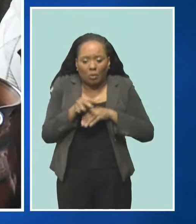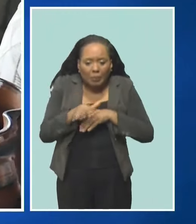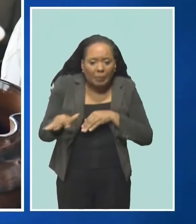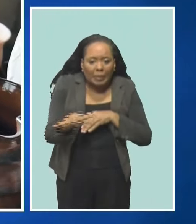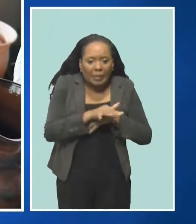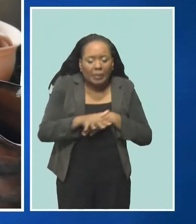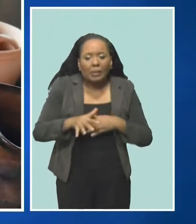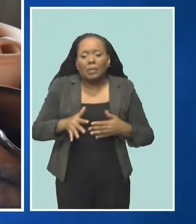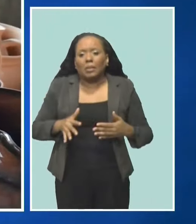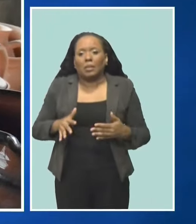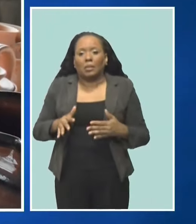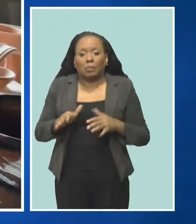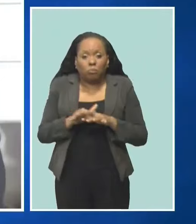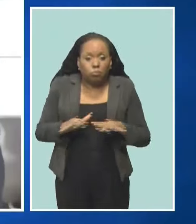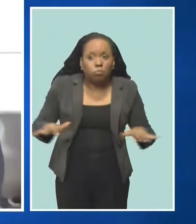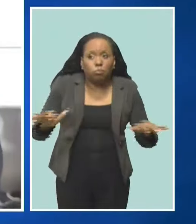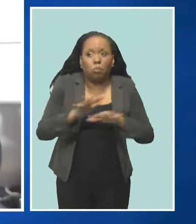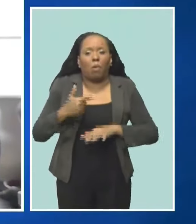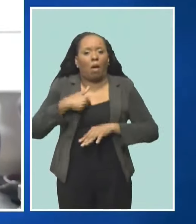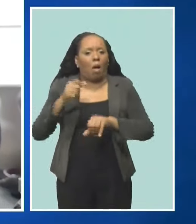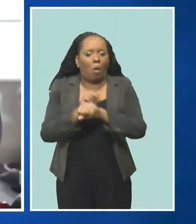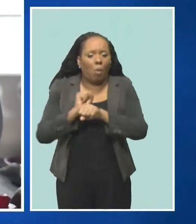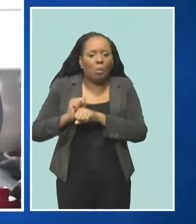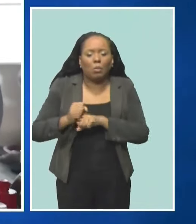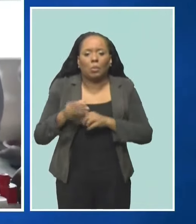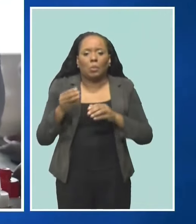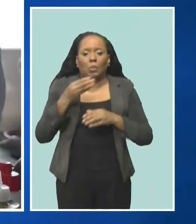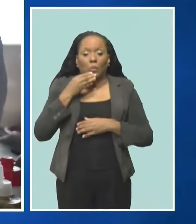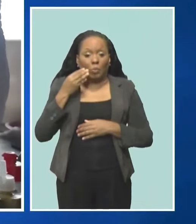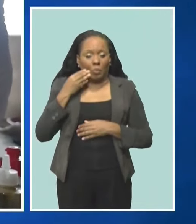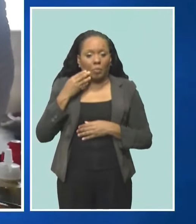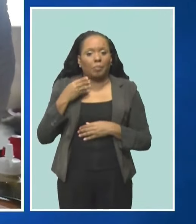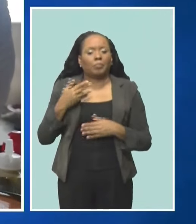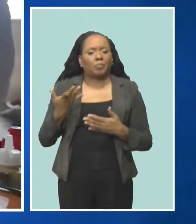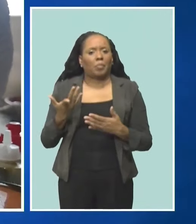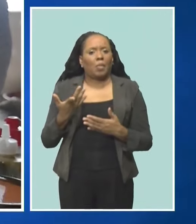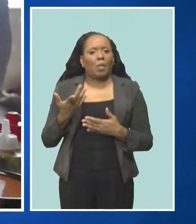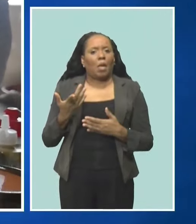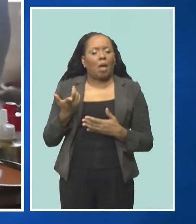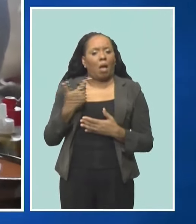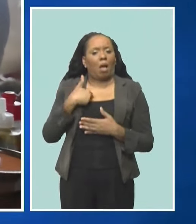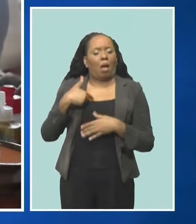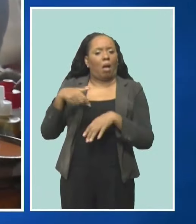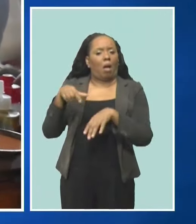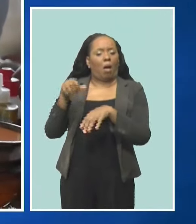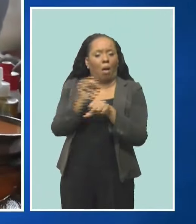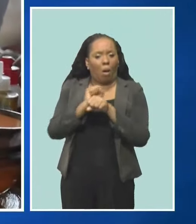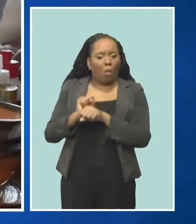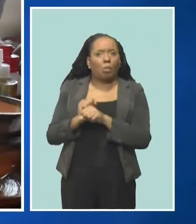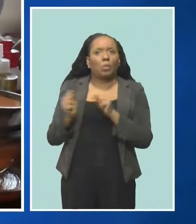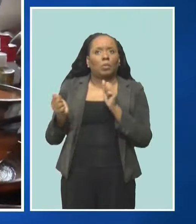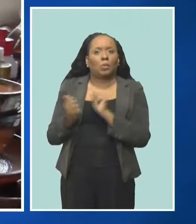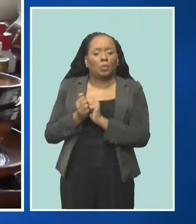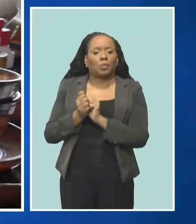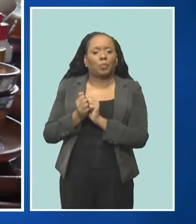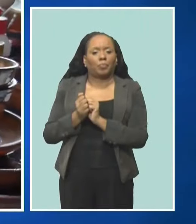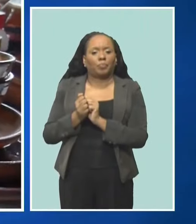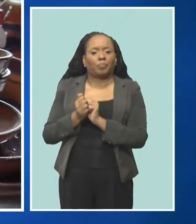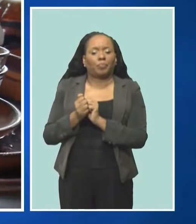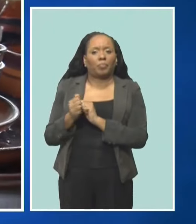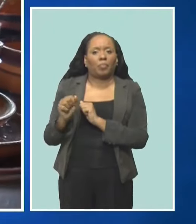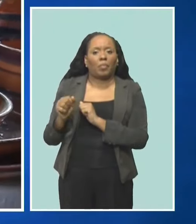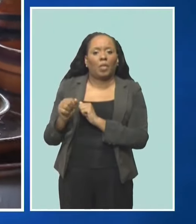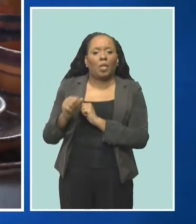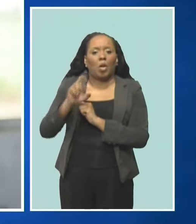home. And back in the days, what I was doing as well, I was working with real estate companies